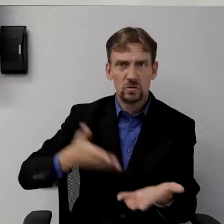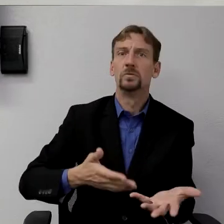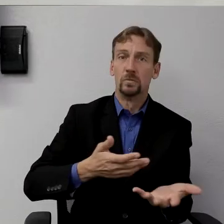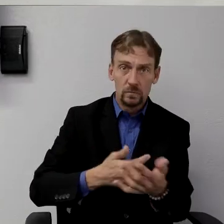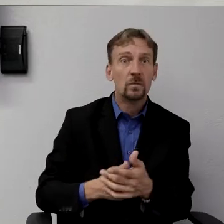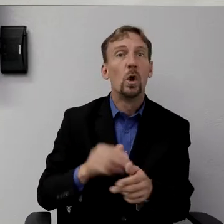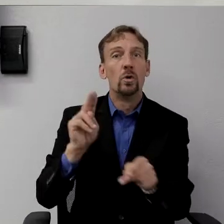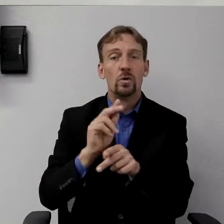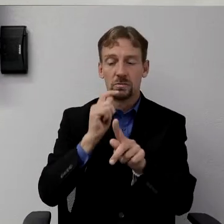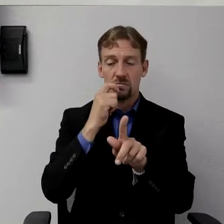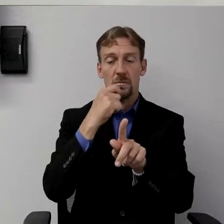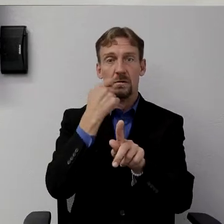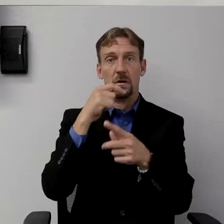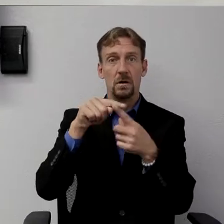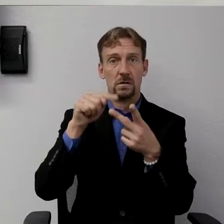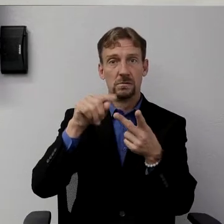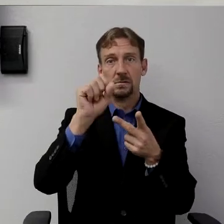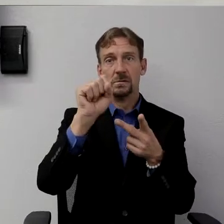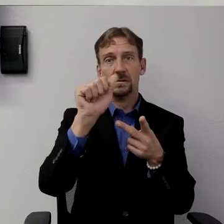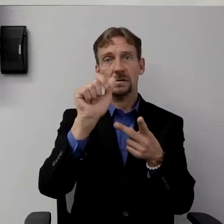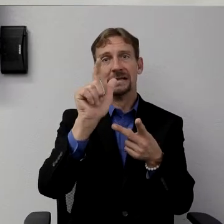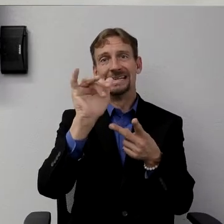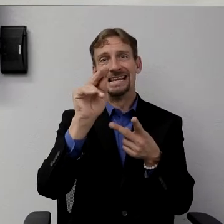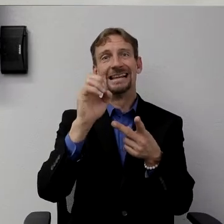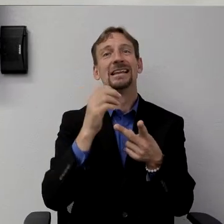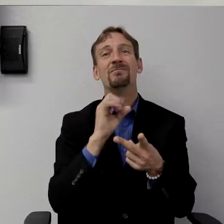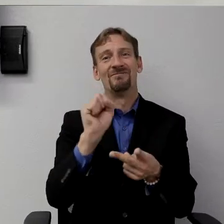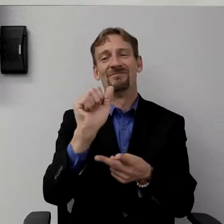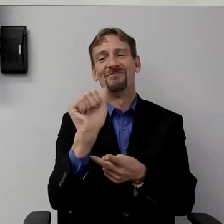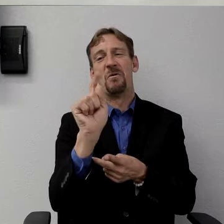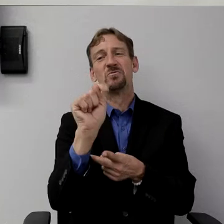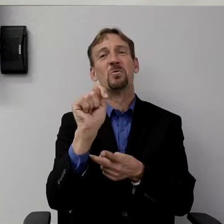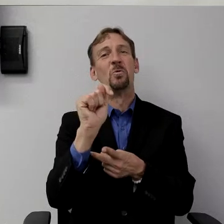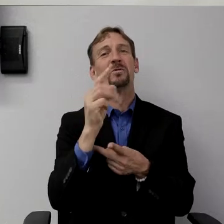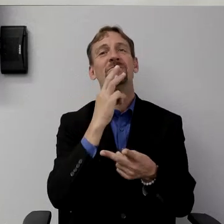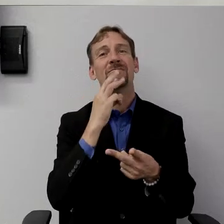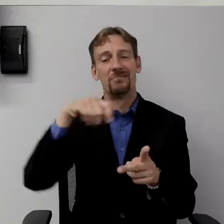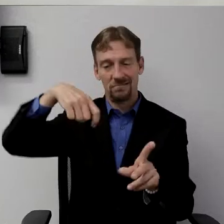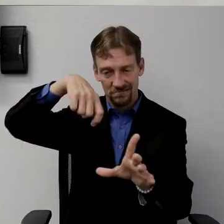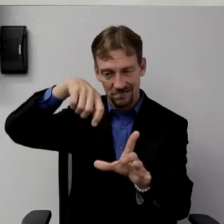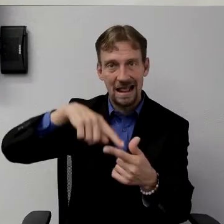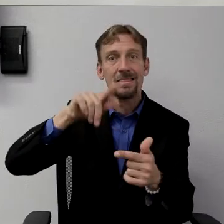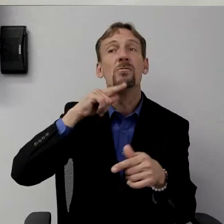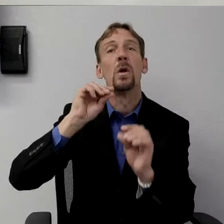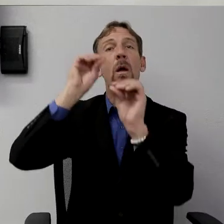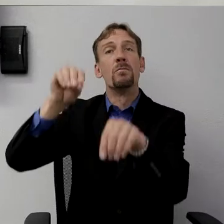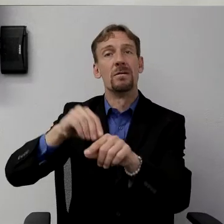saline solution to then put it in a test tube and run it in one of the analyzers.